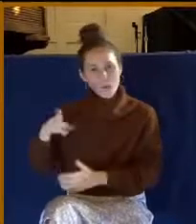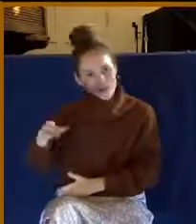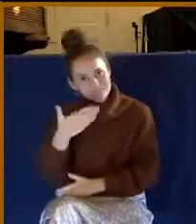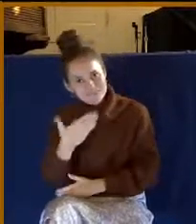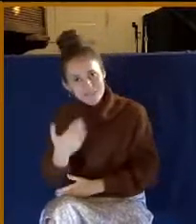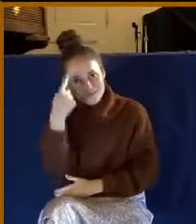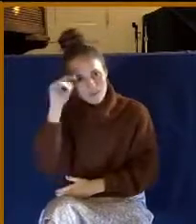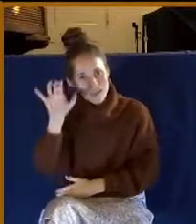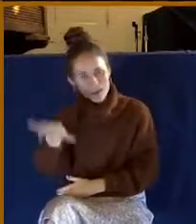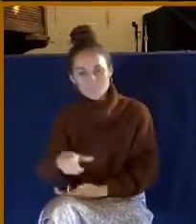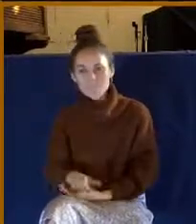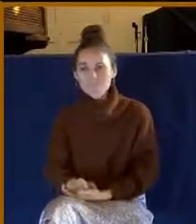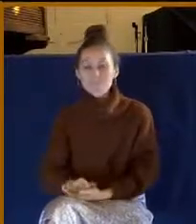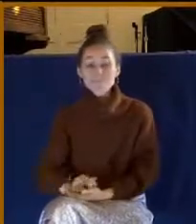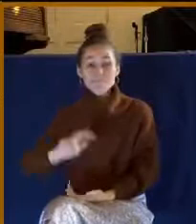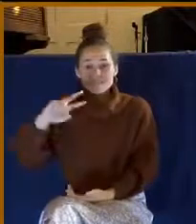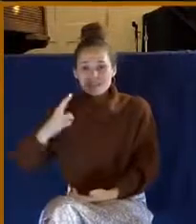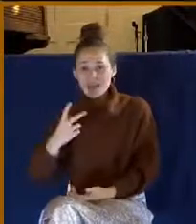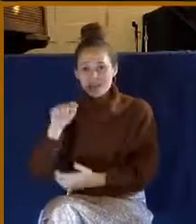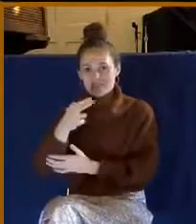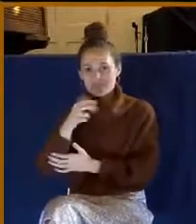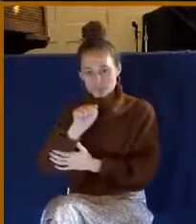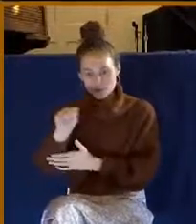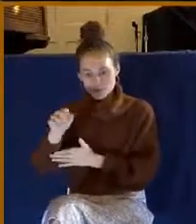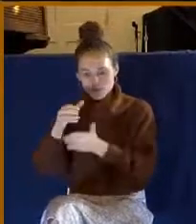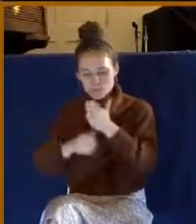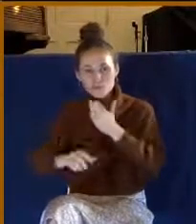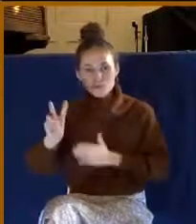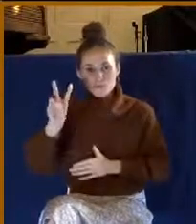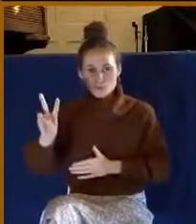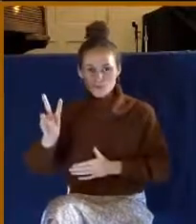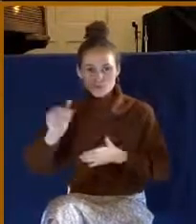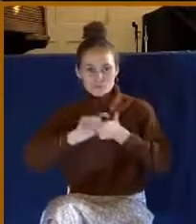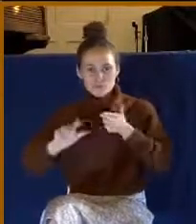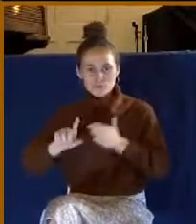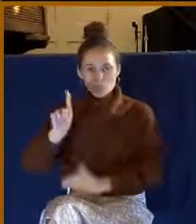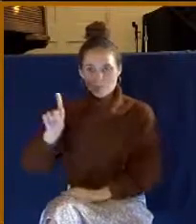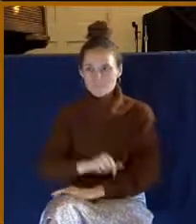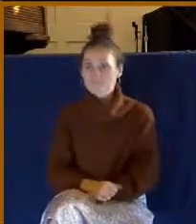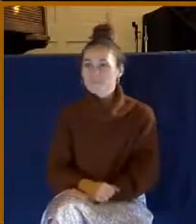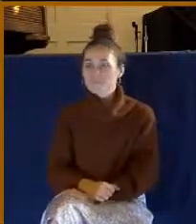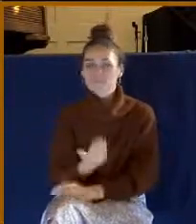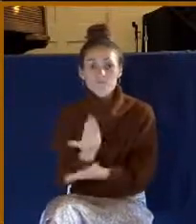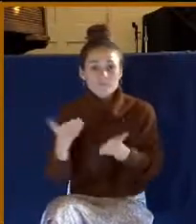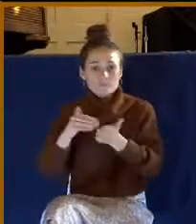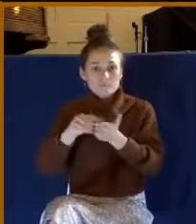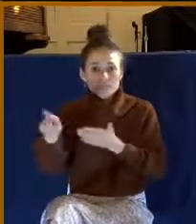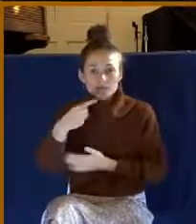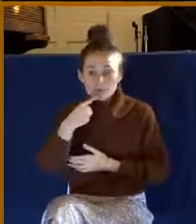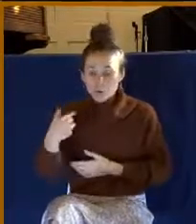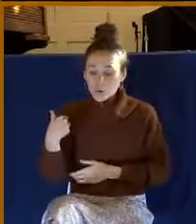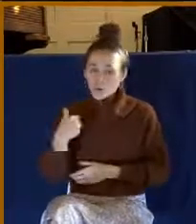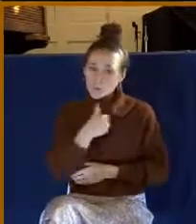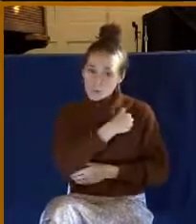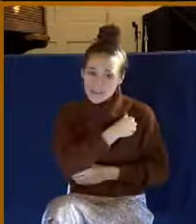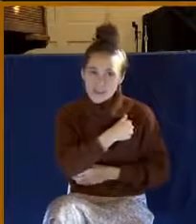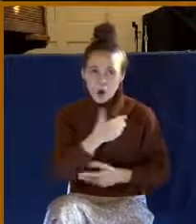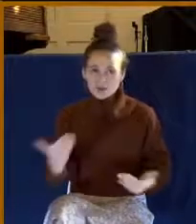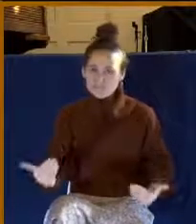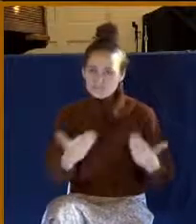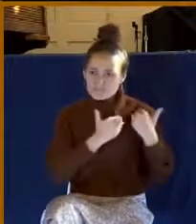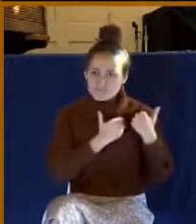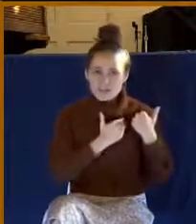Look in 2 Thessalonians. Look in chapter 2. Look down in verse number 1. Again, he says, We are bound to thank God